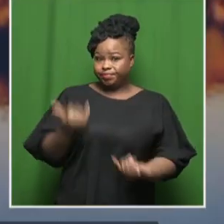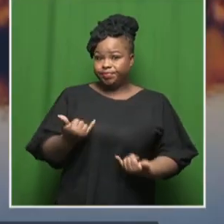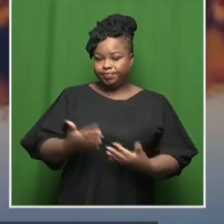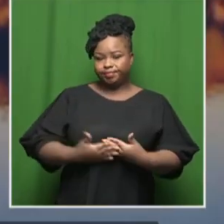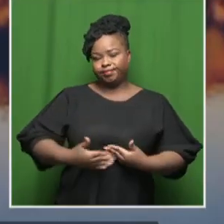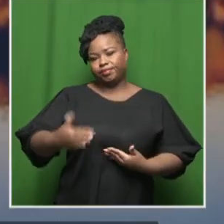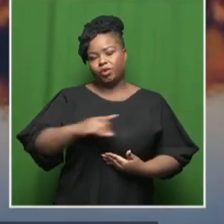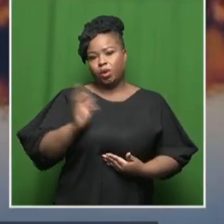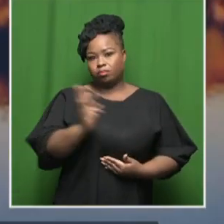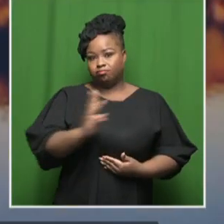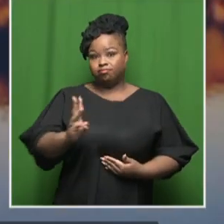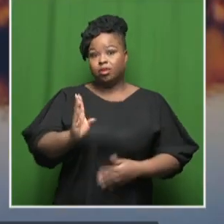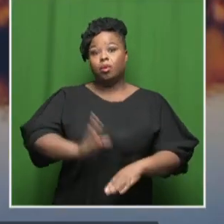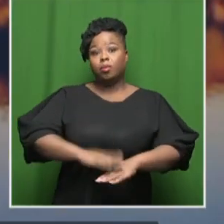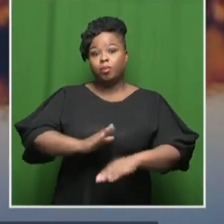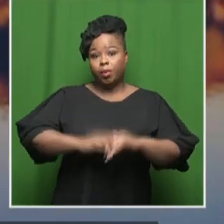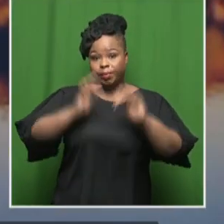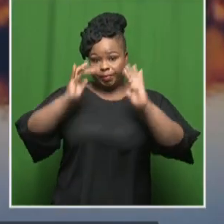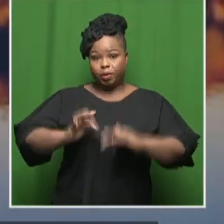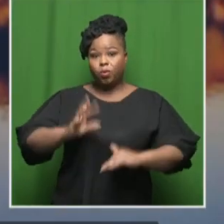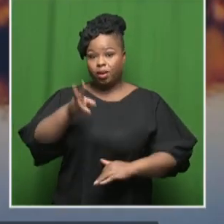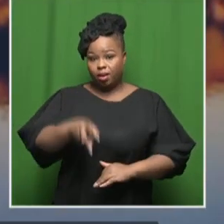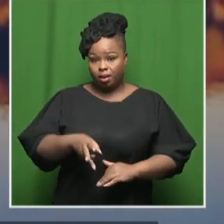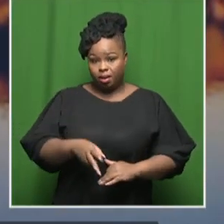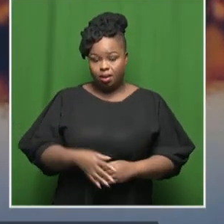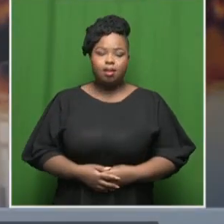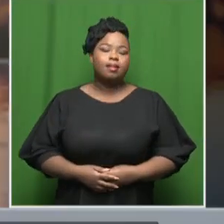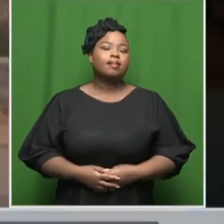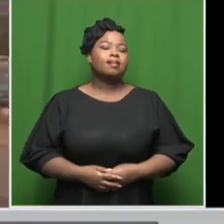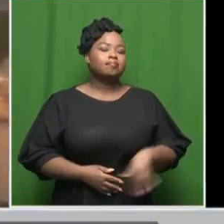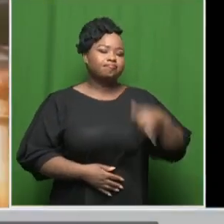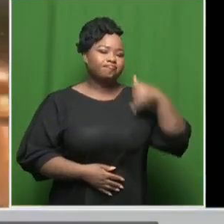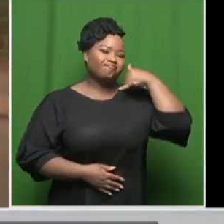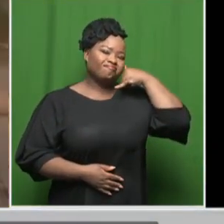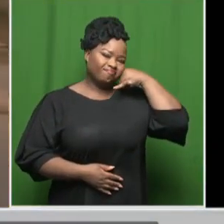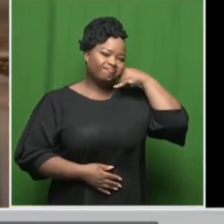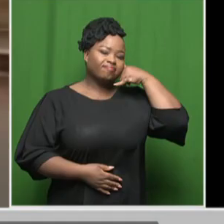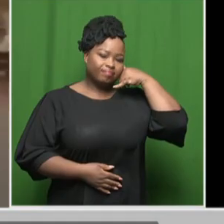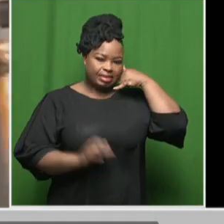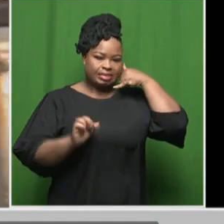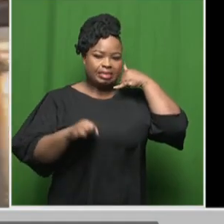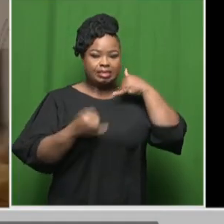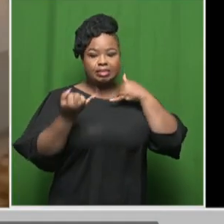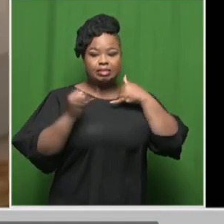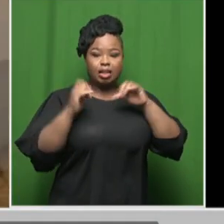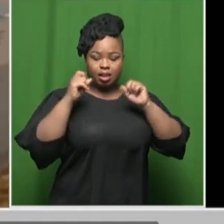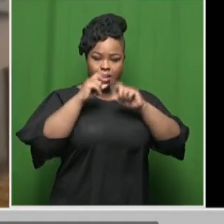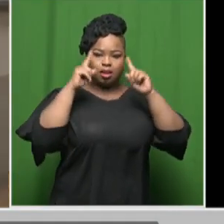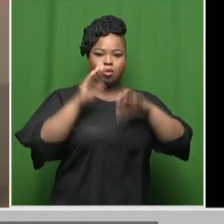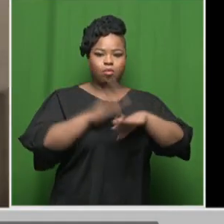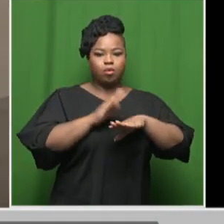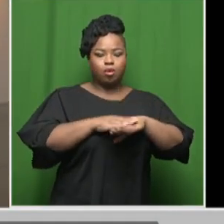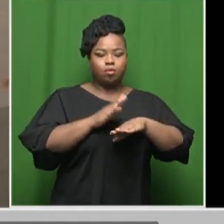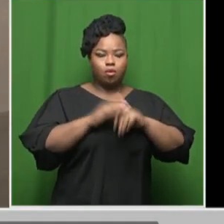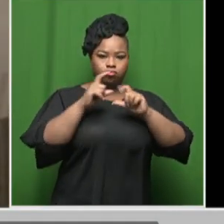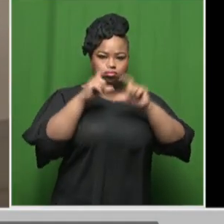there's also warnings of more rain today. Yes, we still remain in high alert. We're still monitoring